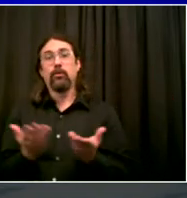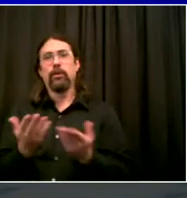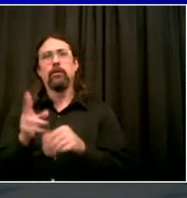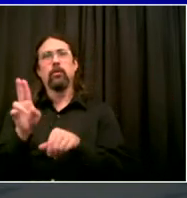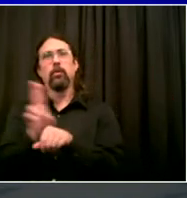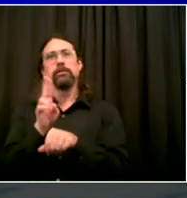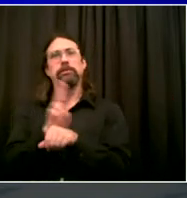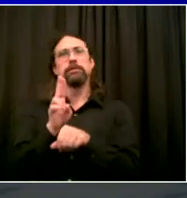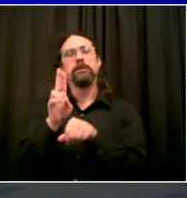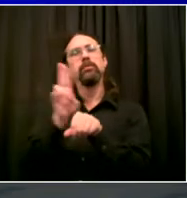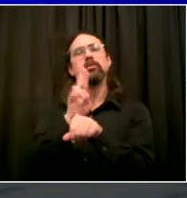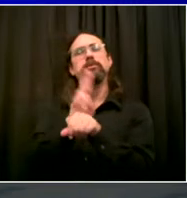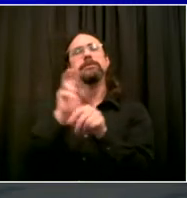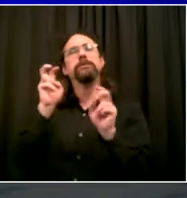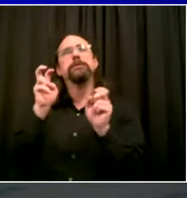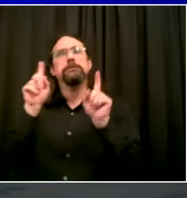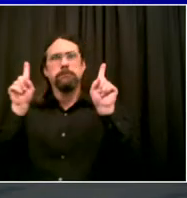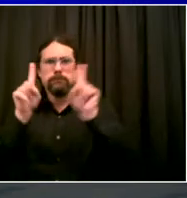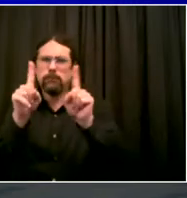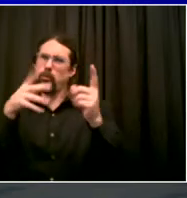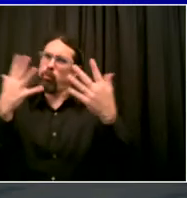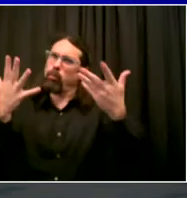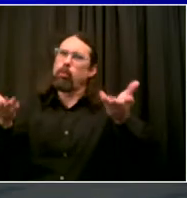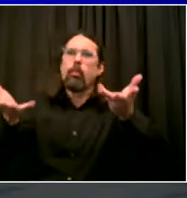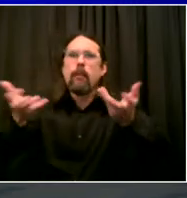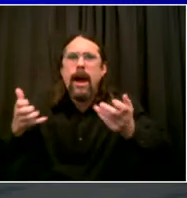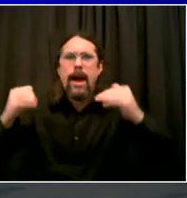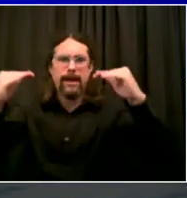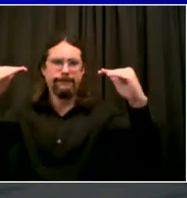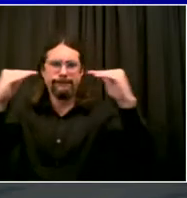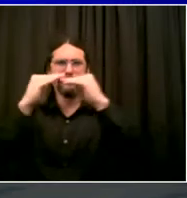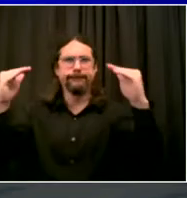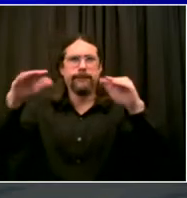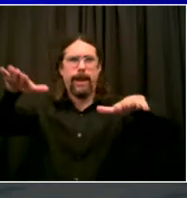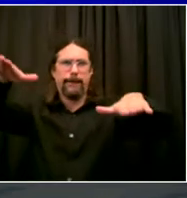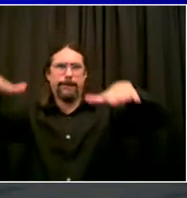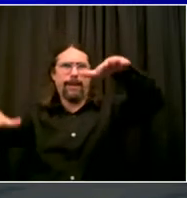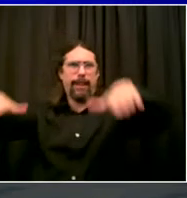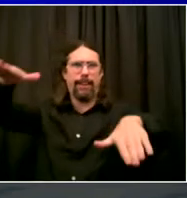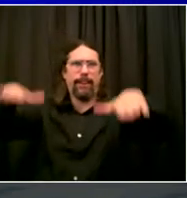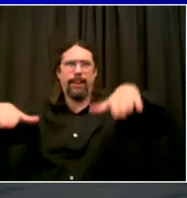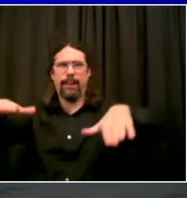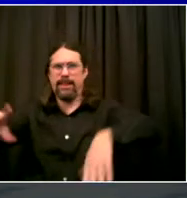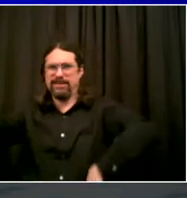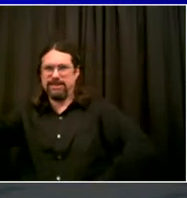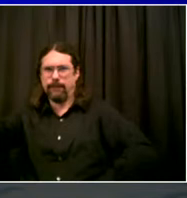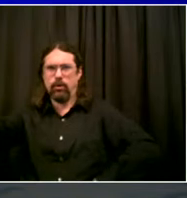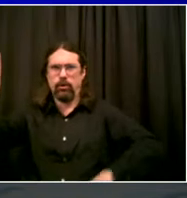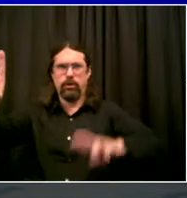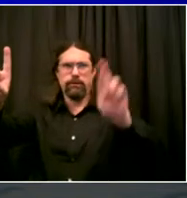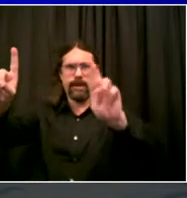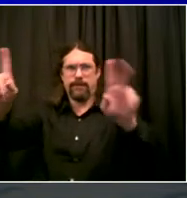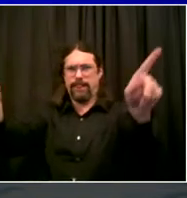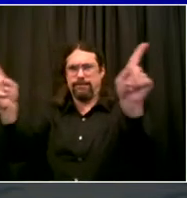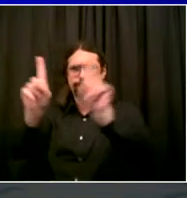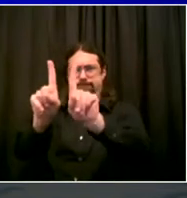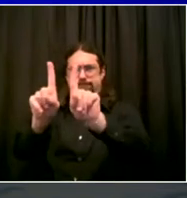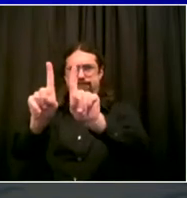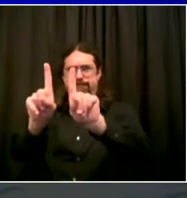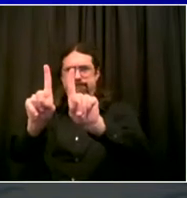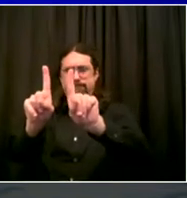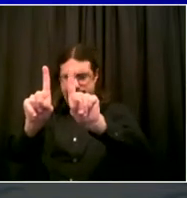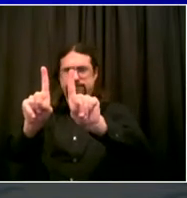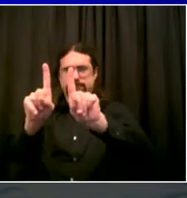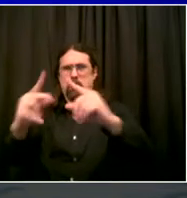professional and much more transparent and lead to better elections. But we're going to have to change the state constitution. That is a difficult